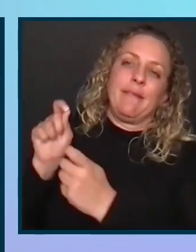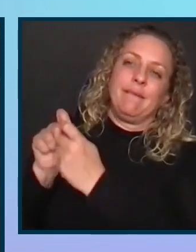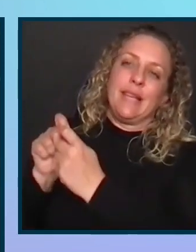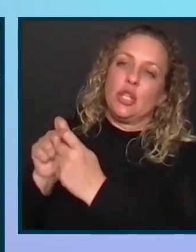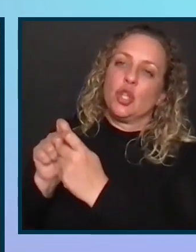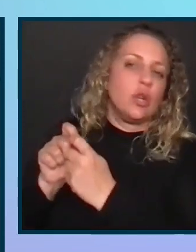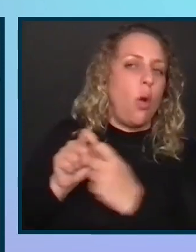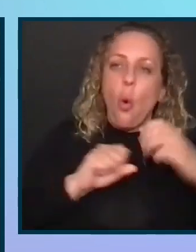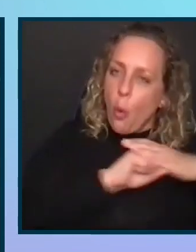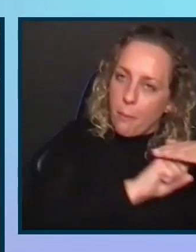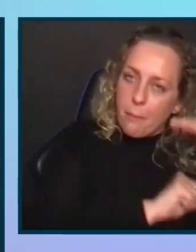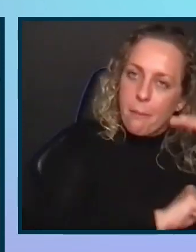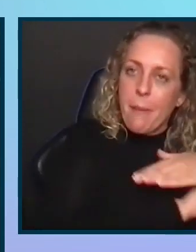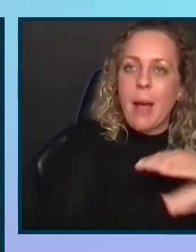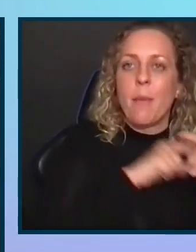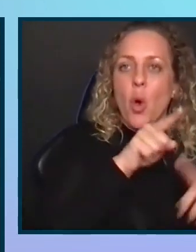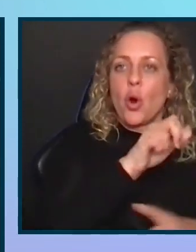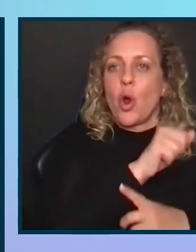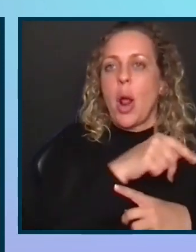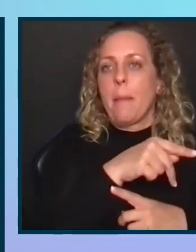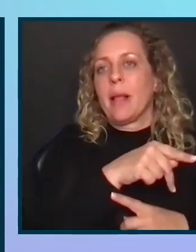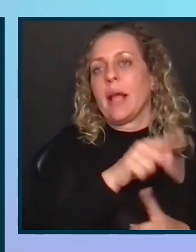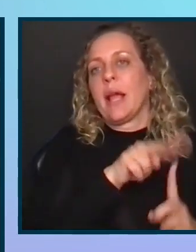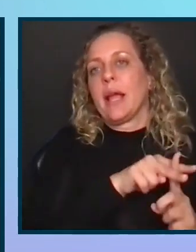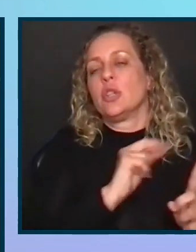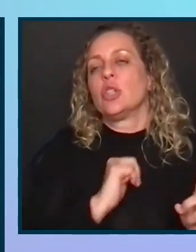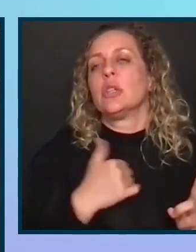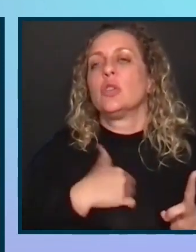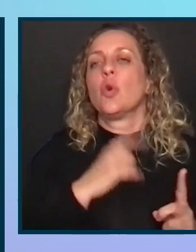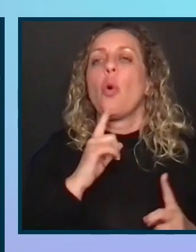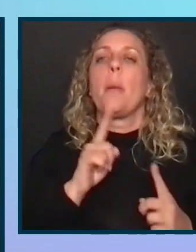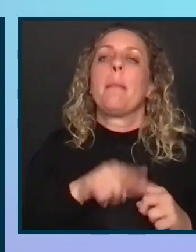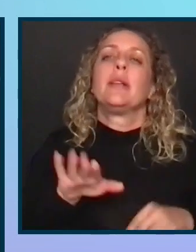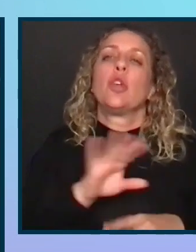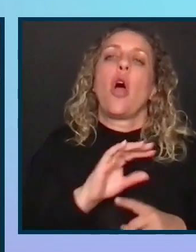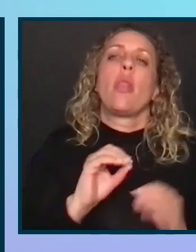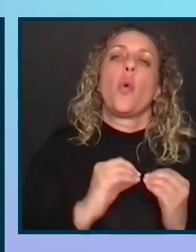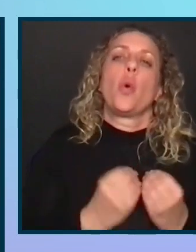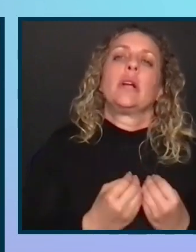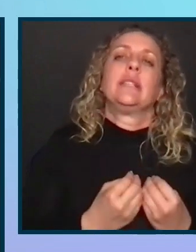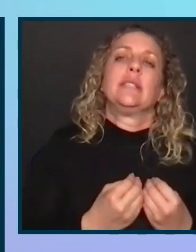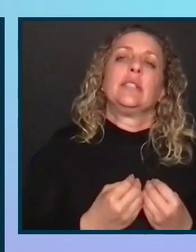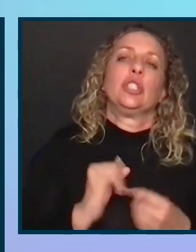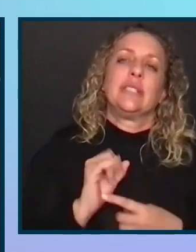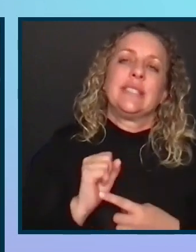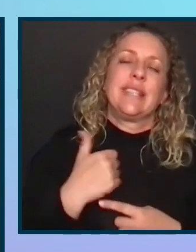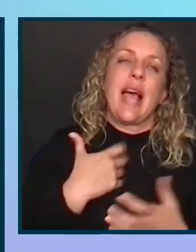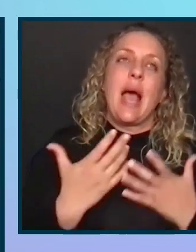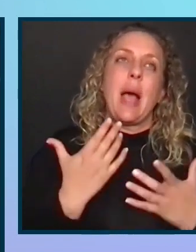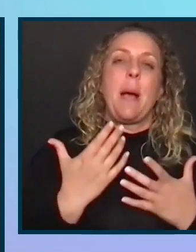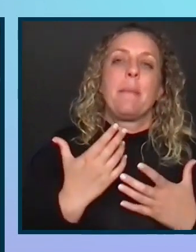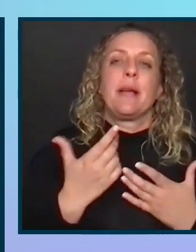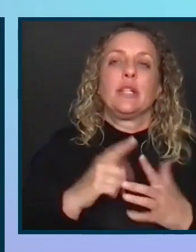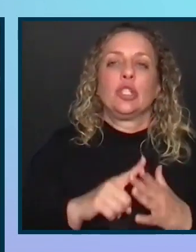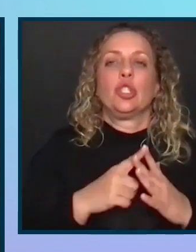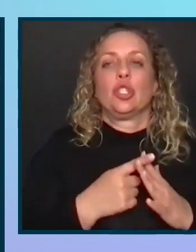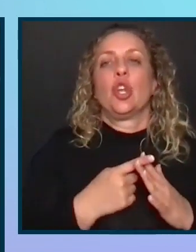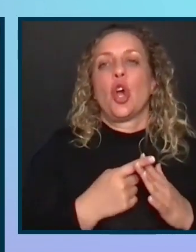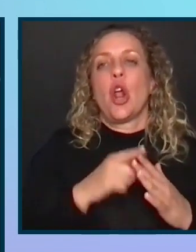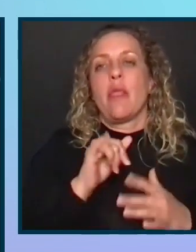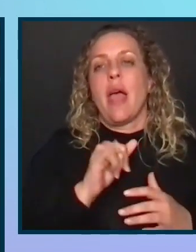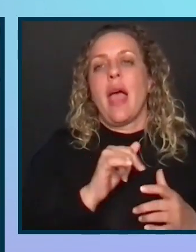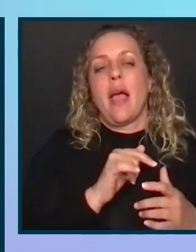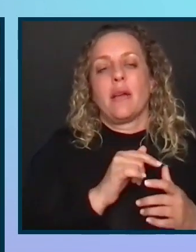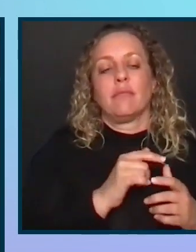backbone of your application. And depending on where the organization is, I might start that pile out small.